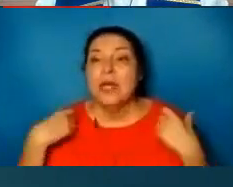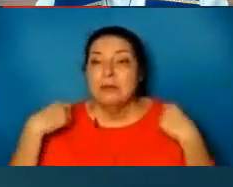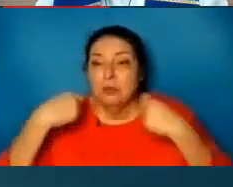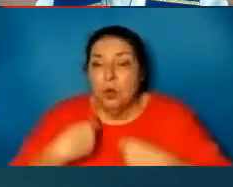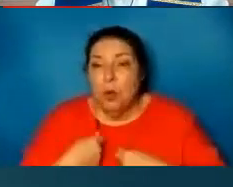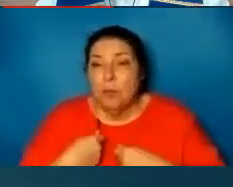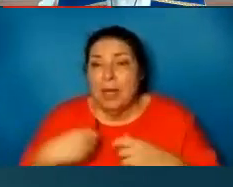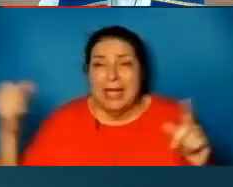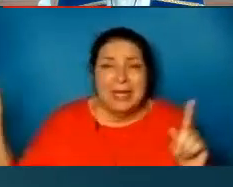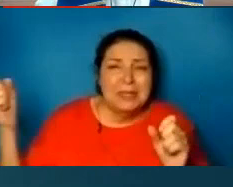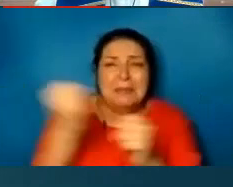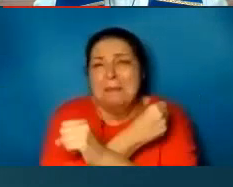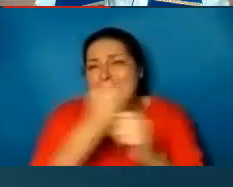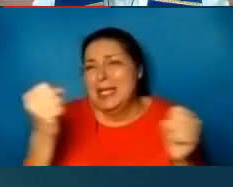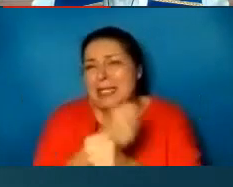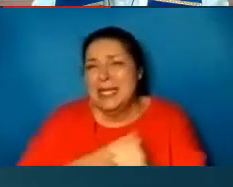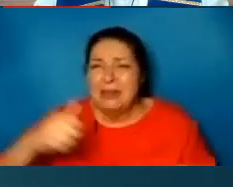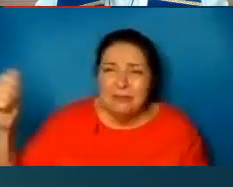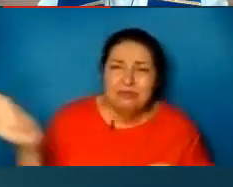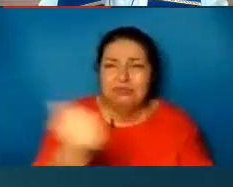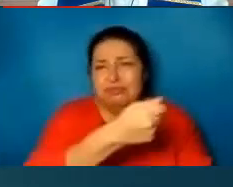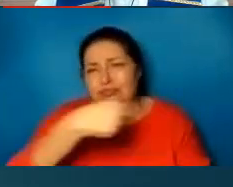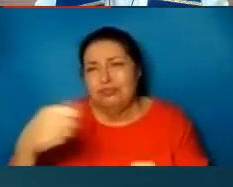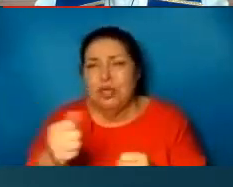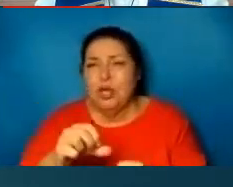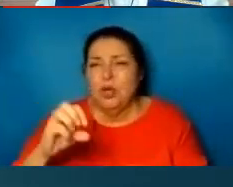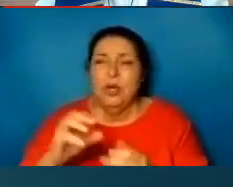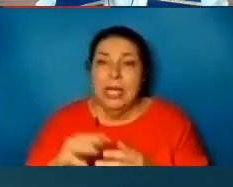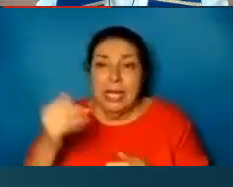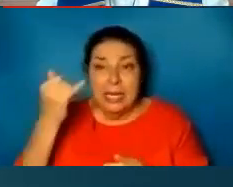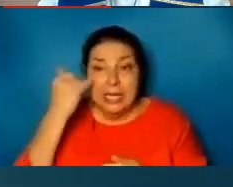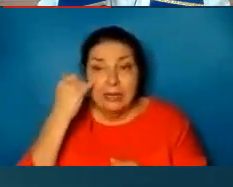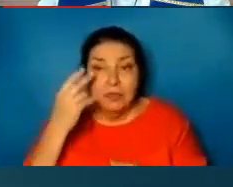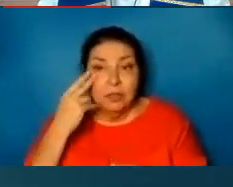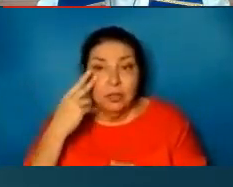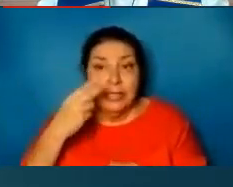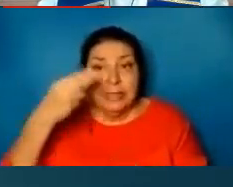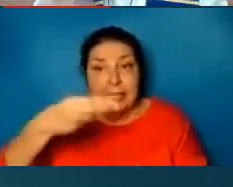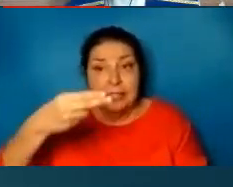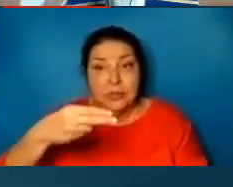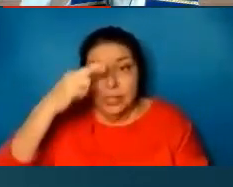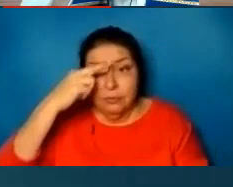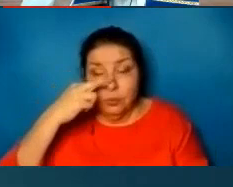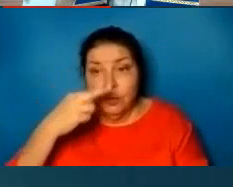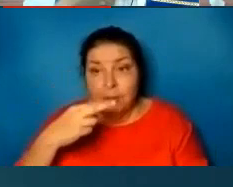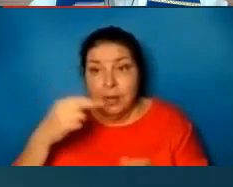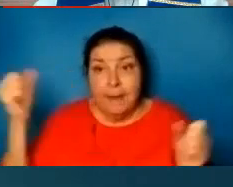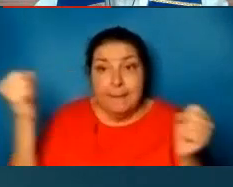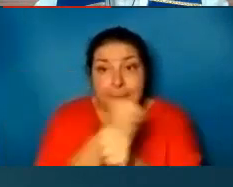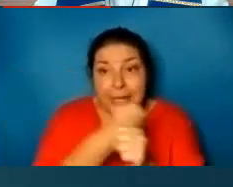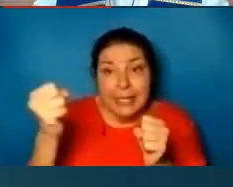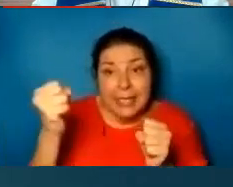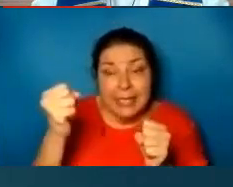And if you ever looked into the history of the Romans, beating and flogging